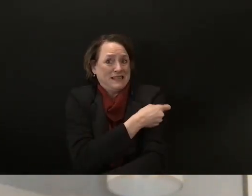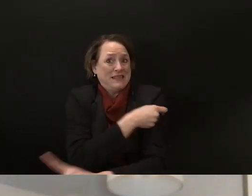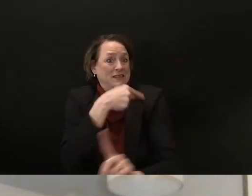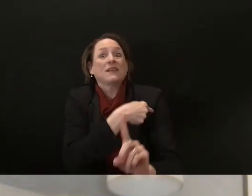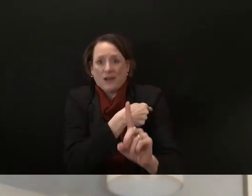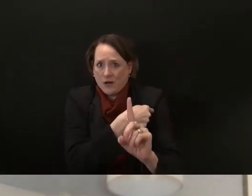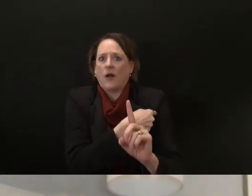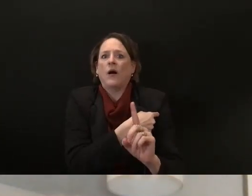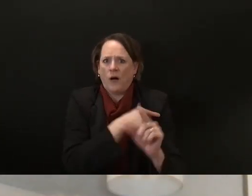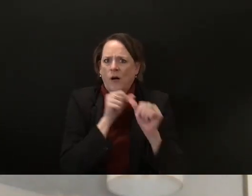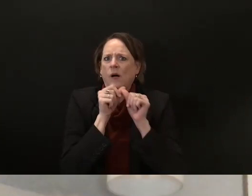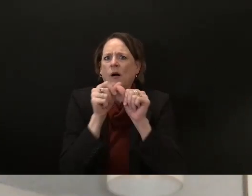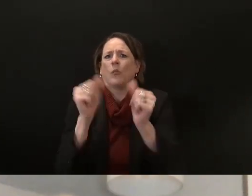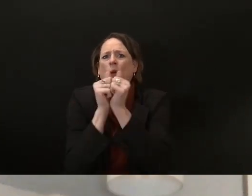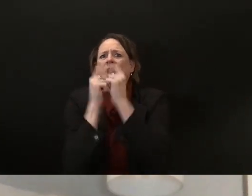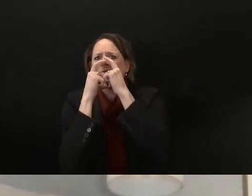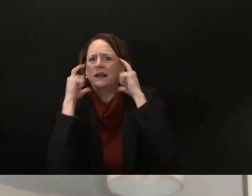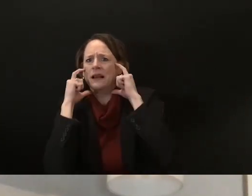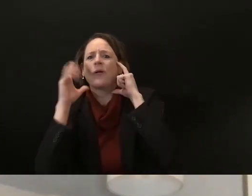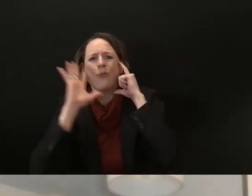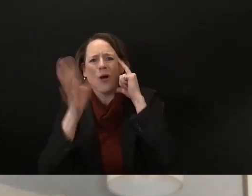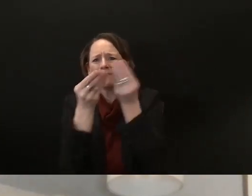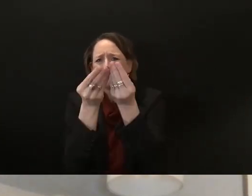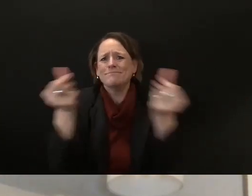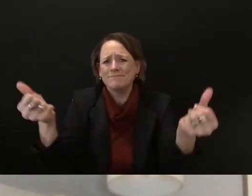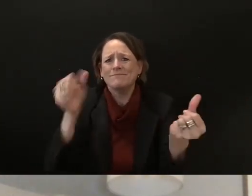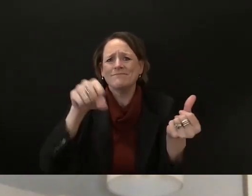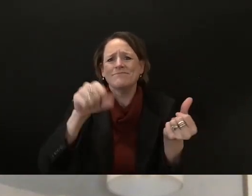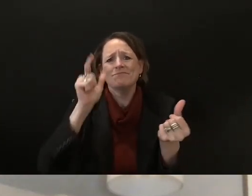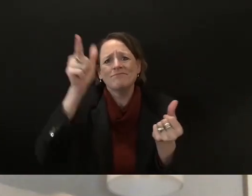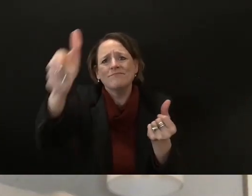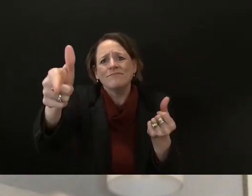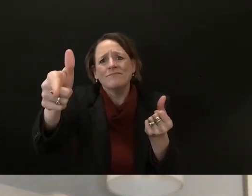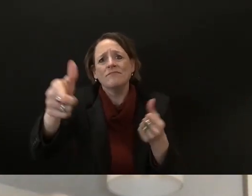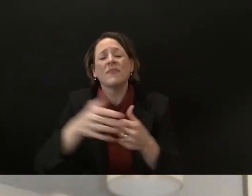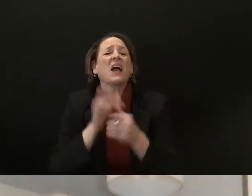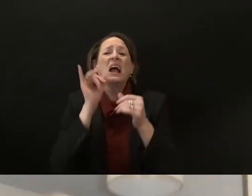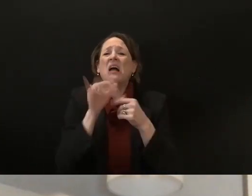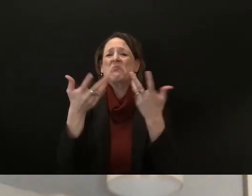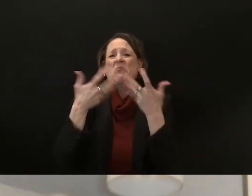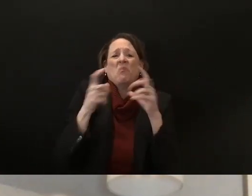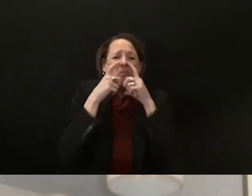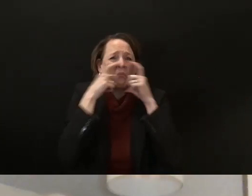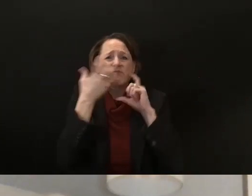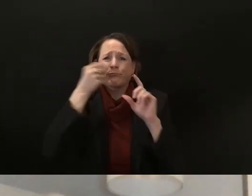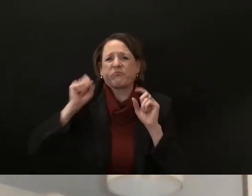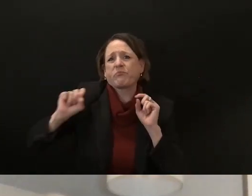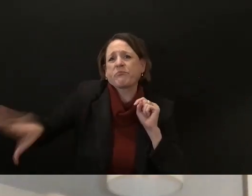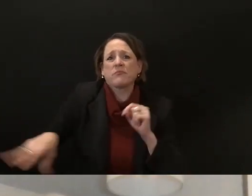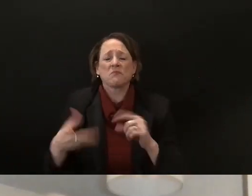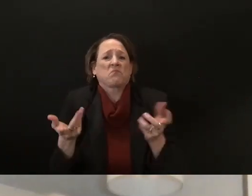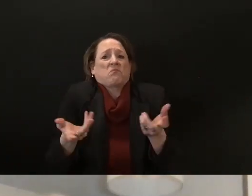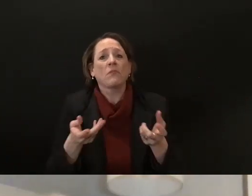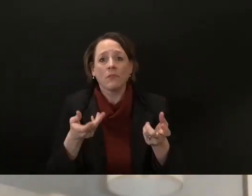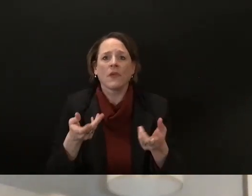safe and keep businesses safe and you know keep things moving along we can get out of this much quicker but instead of any relief instead of any action instead of